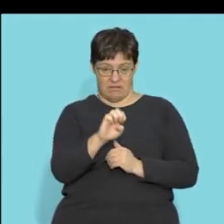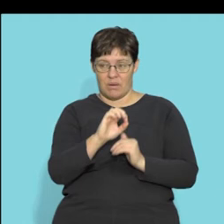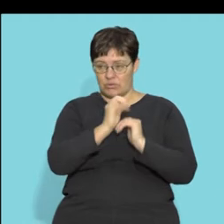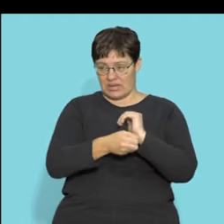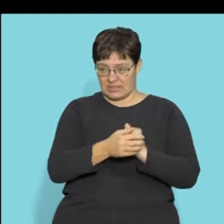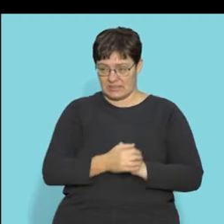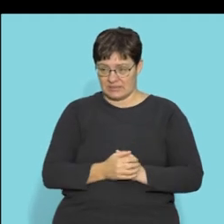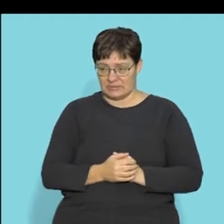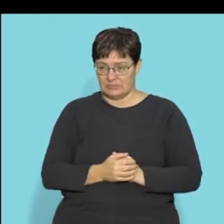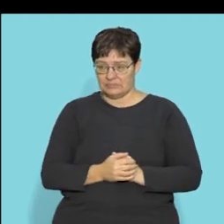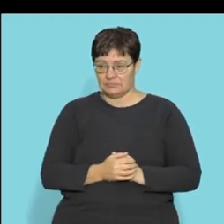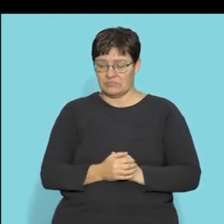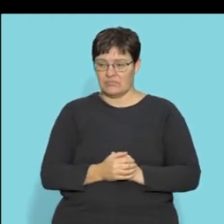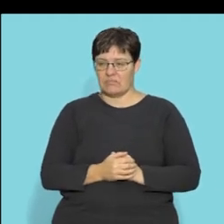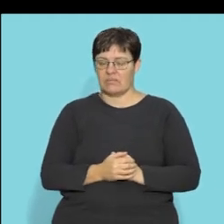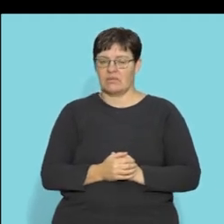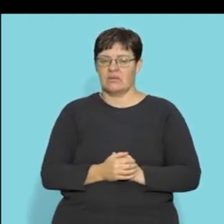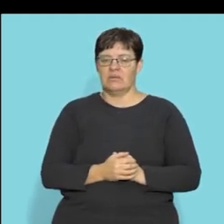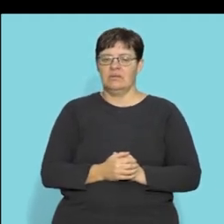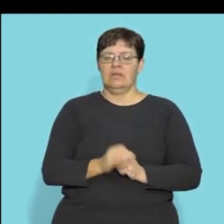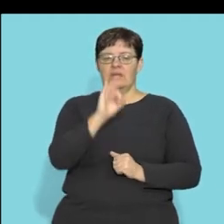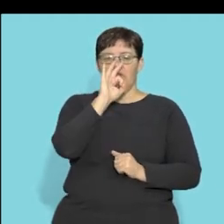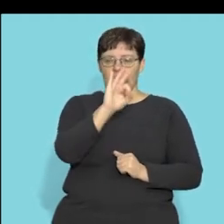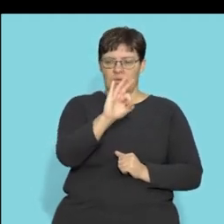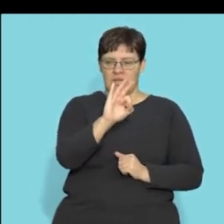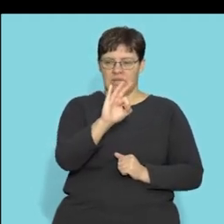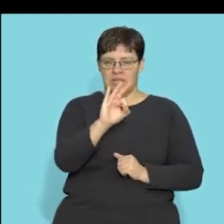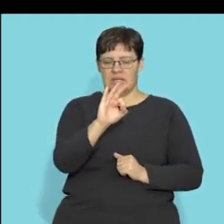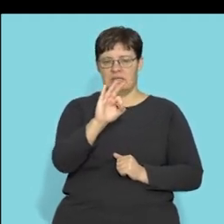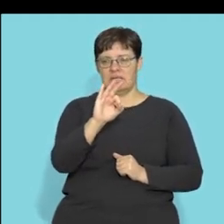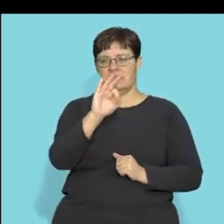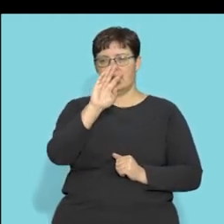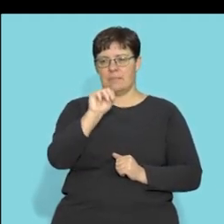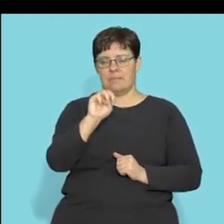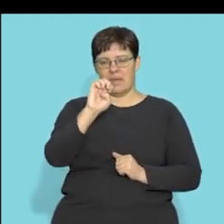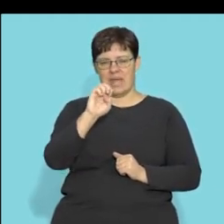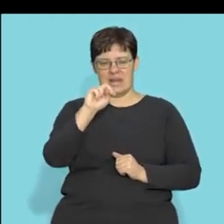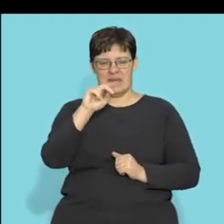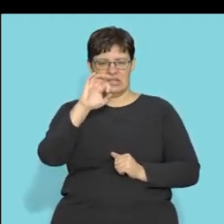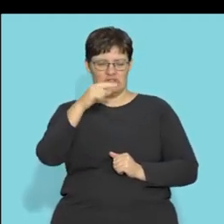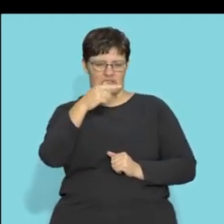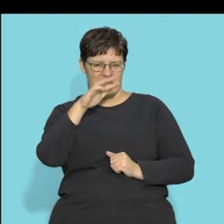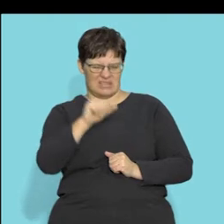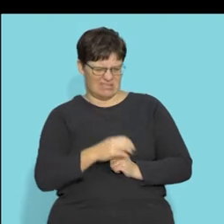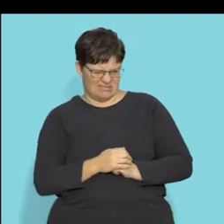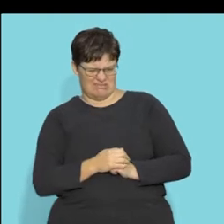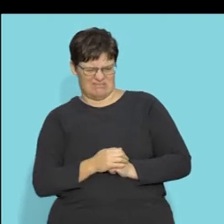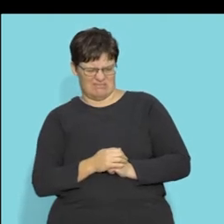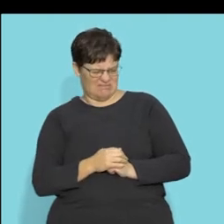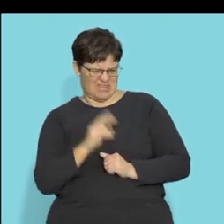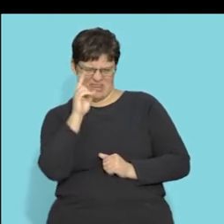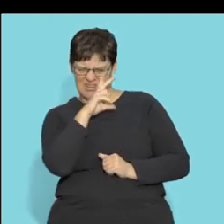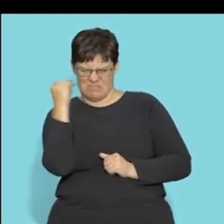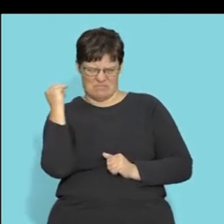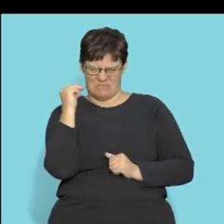Bones. The vertebra. And then three meninges. Now meninges, it sounds very weird.